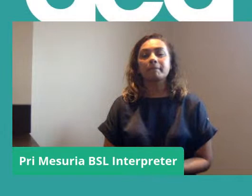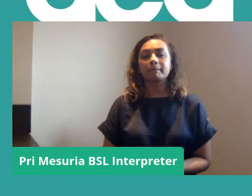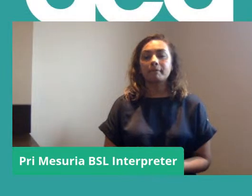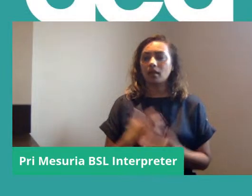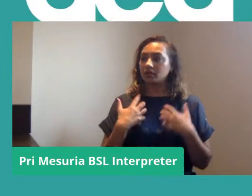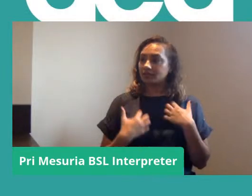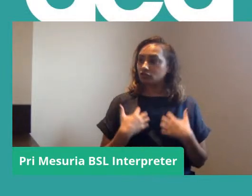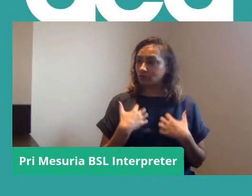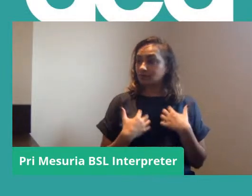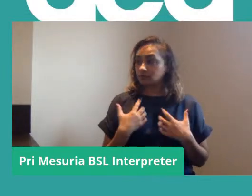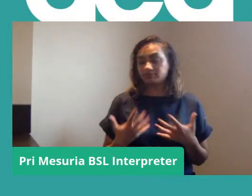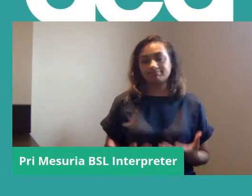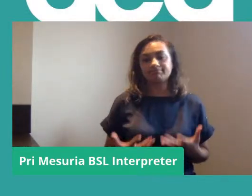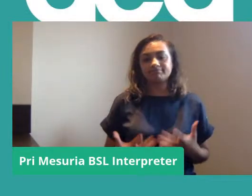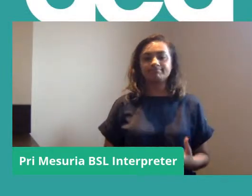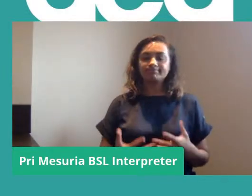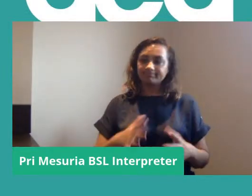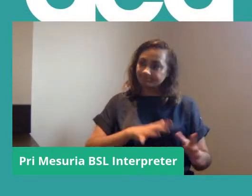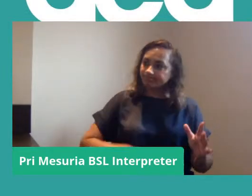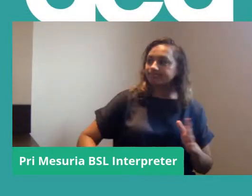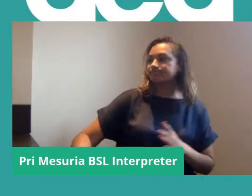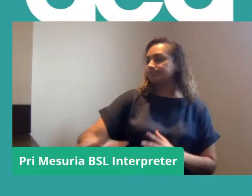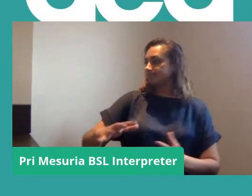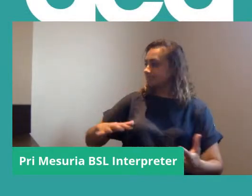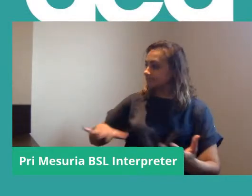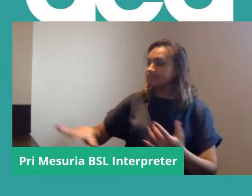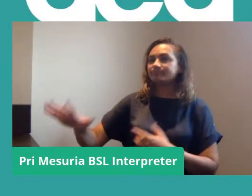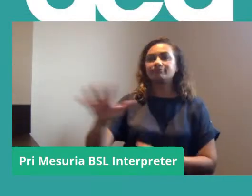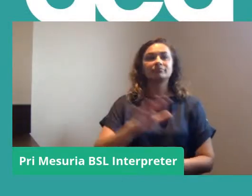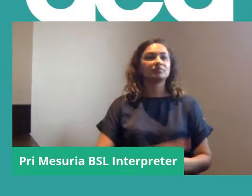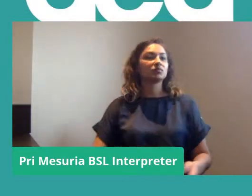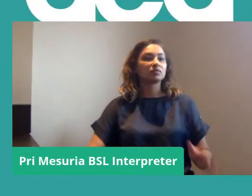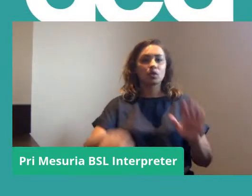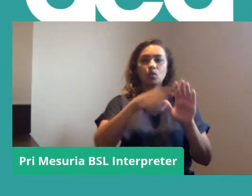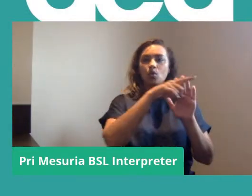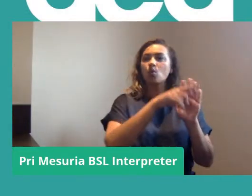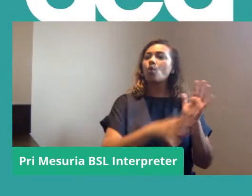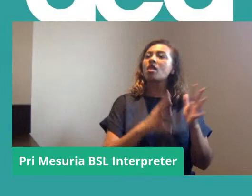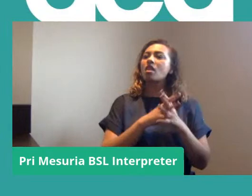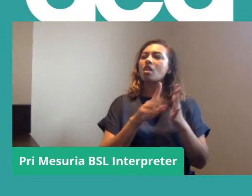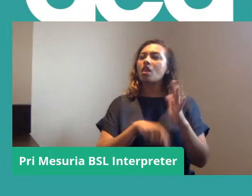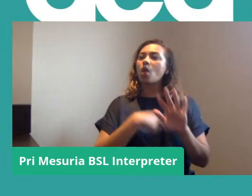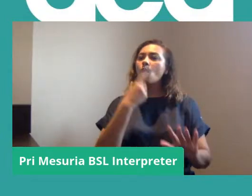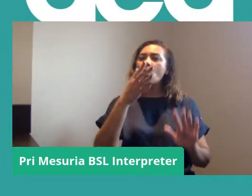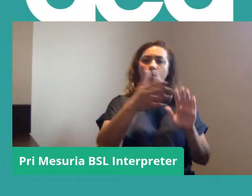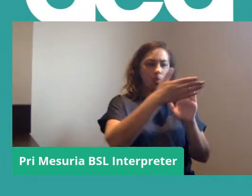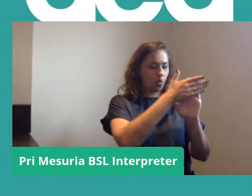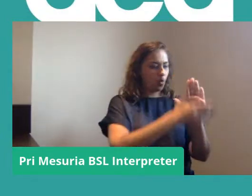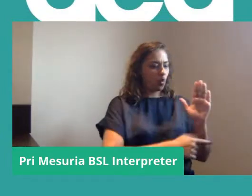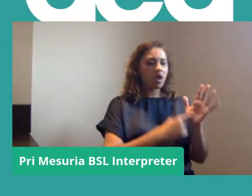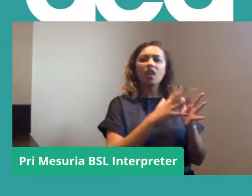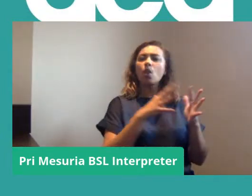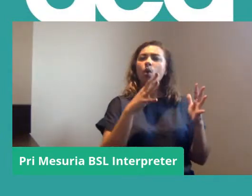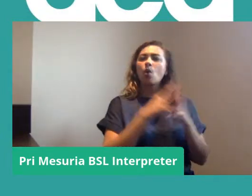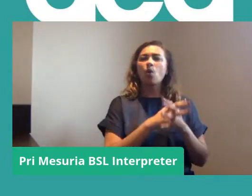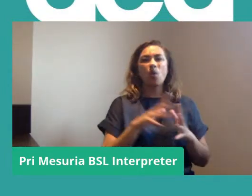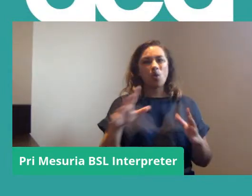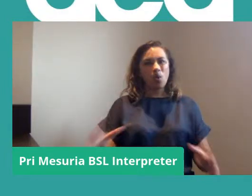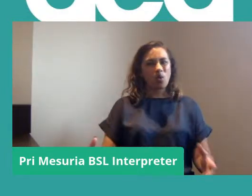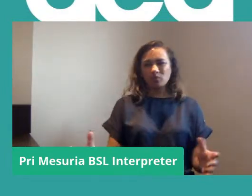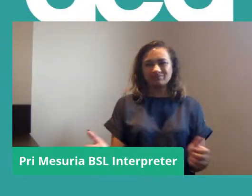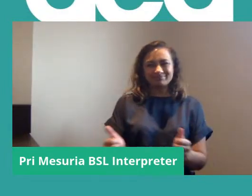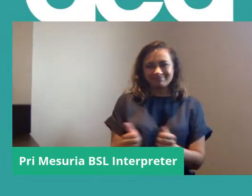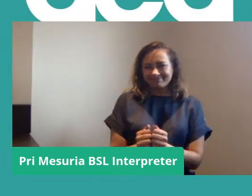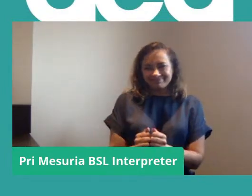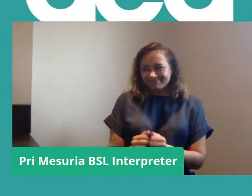is that we're working in a climate where the anti-TU laws are very much against us. And